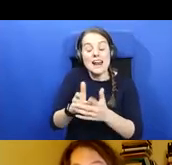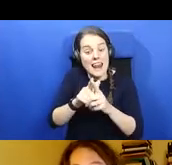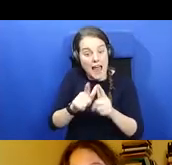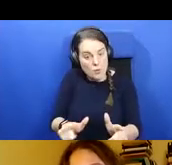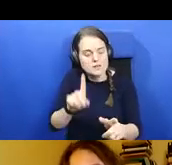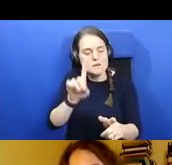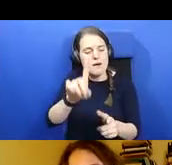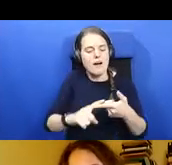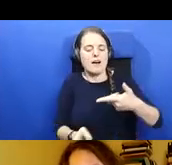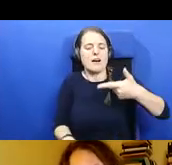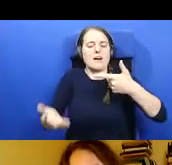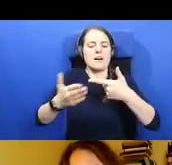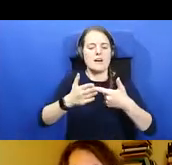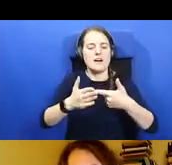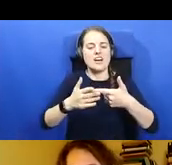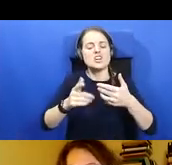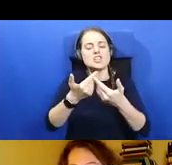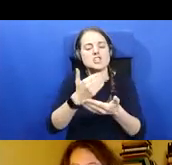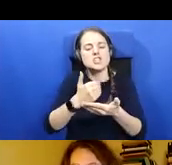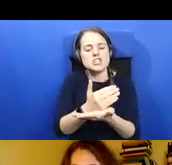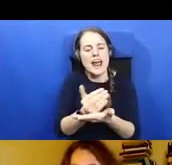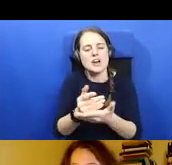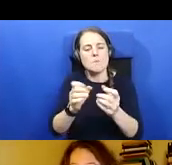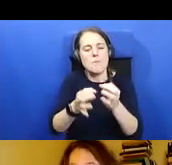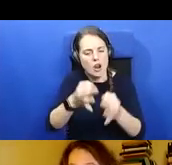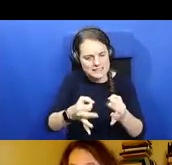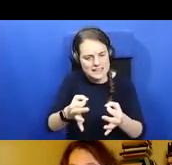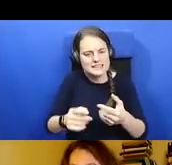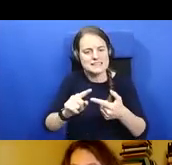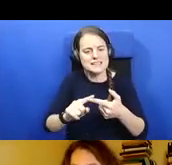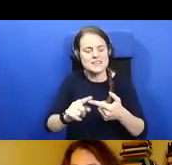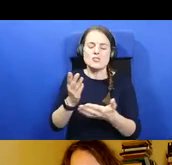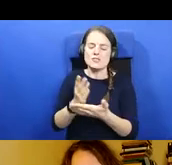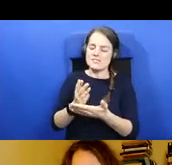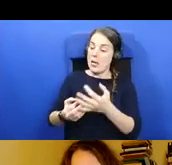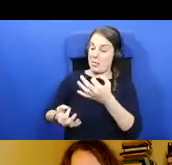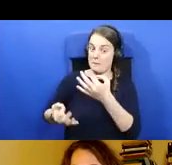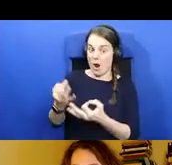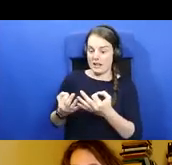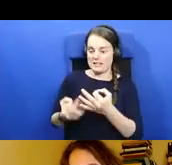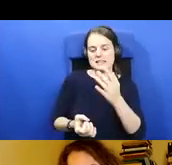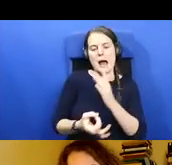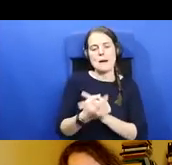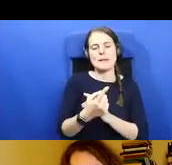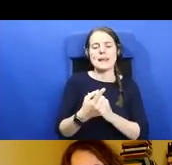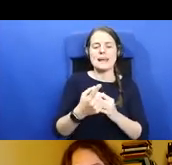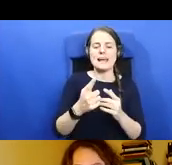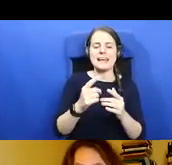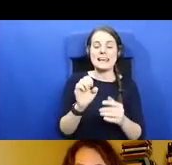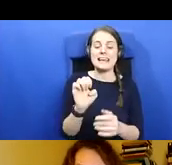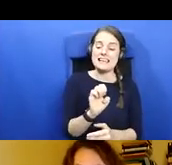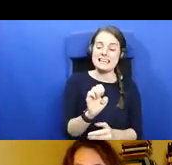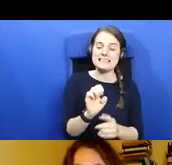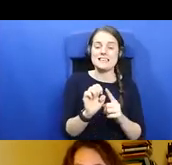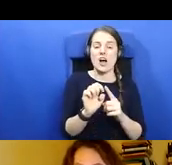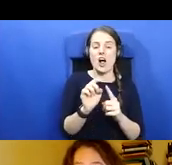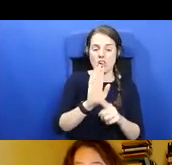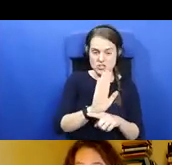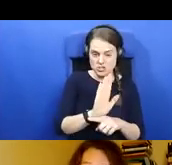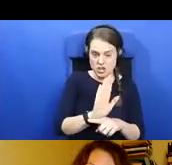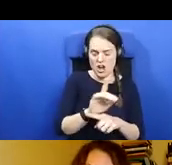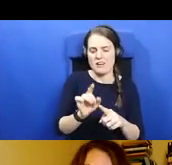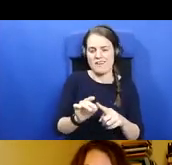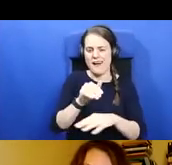earlier. So the sort of the politics that is happening in East Ulster has an impact on what's happening in Western Scotland